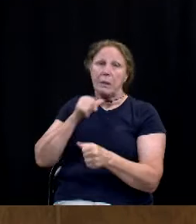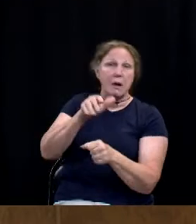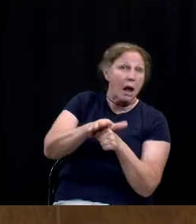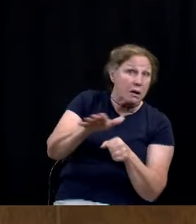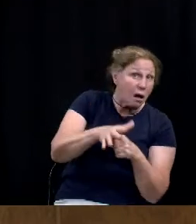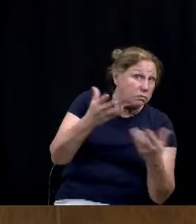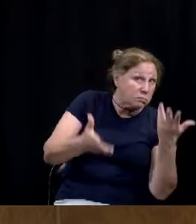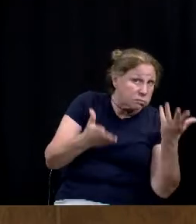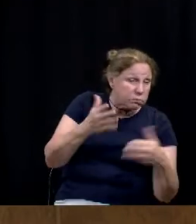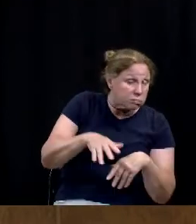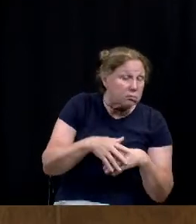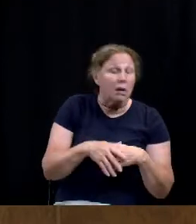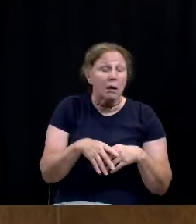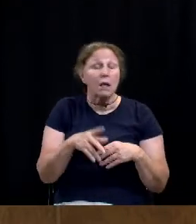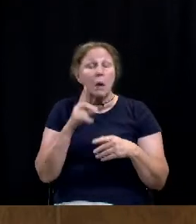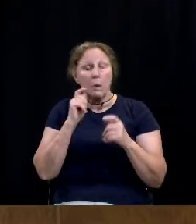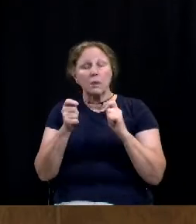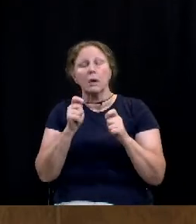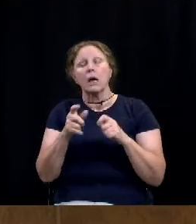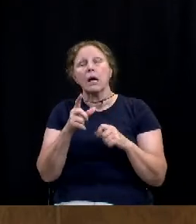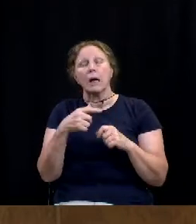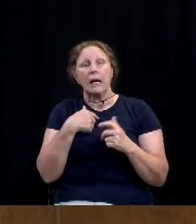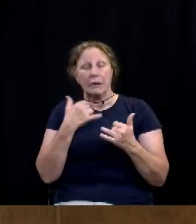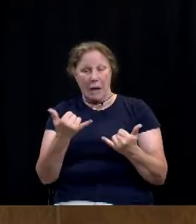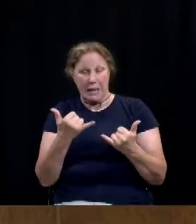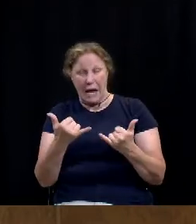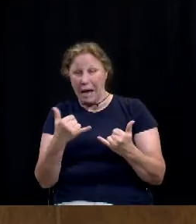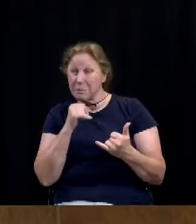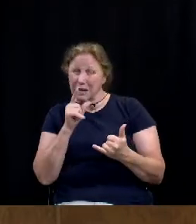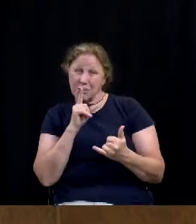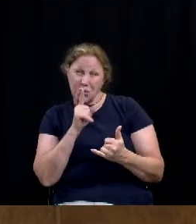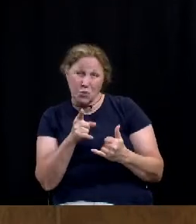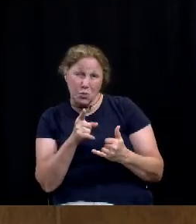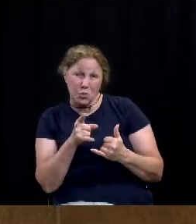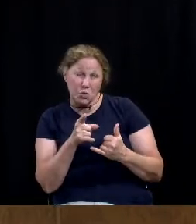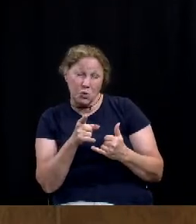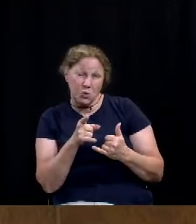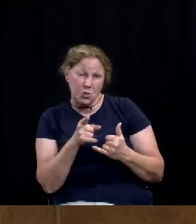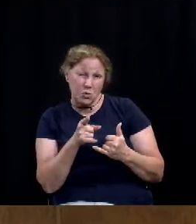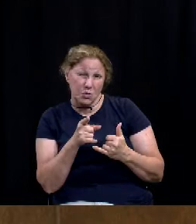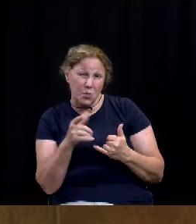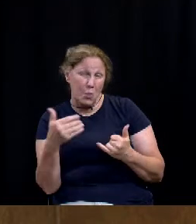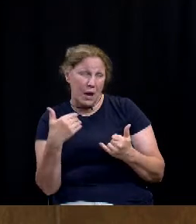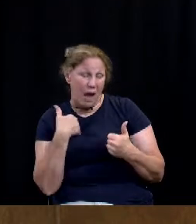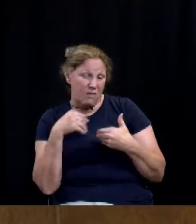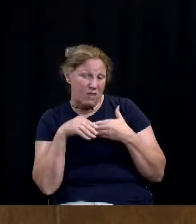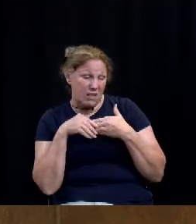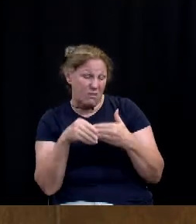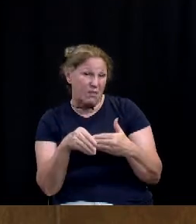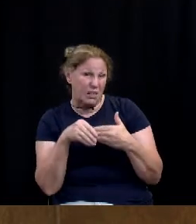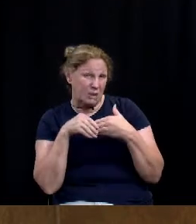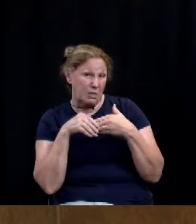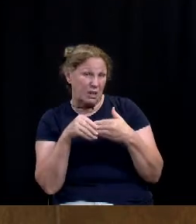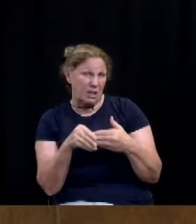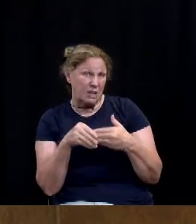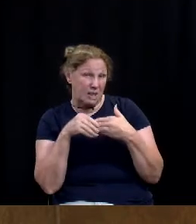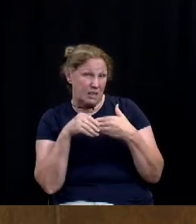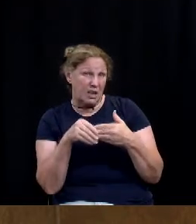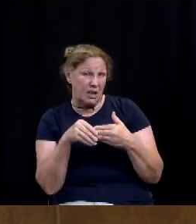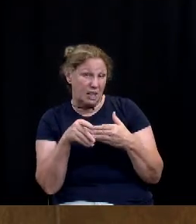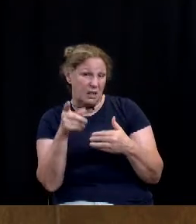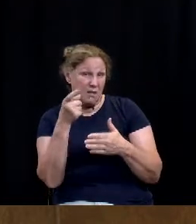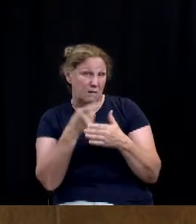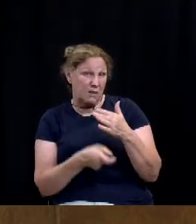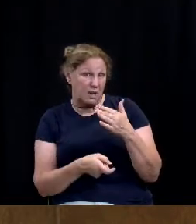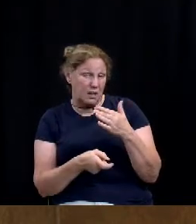it as I've kind of reviewed it, I'm not sure we have the latitude to change it, any more of the fees in